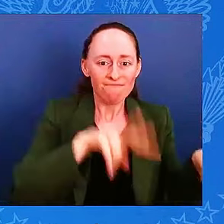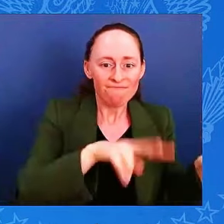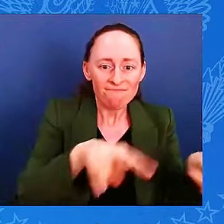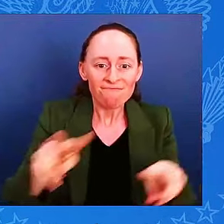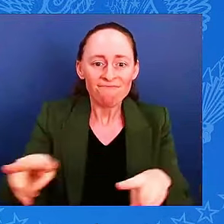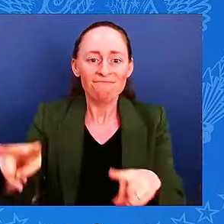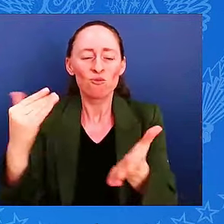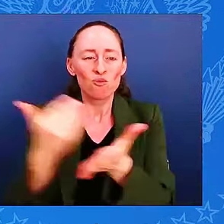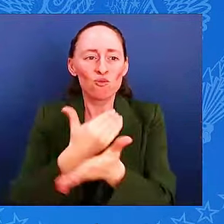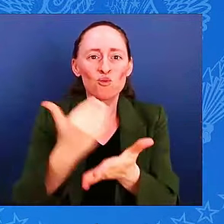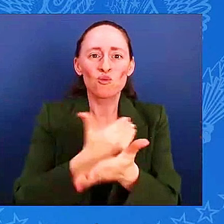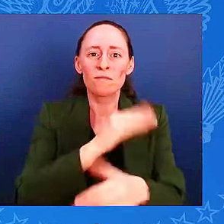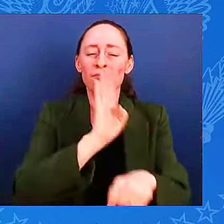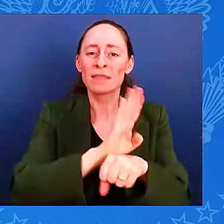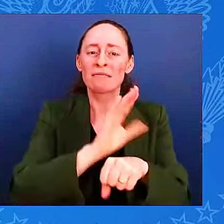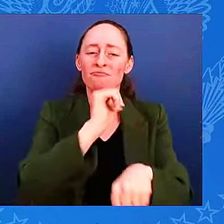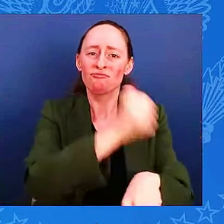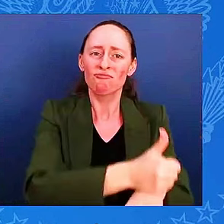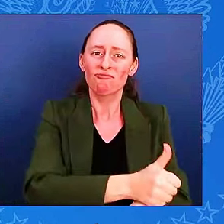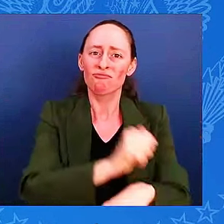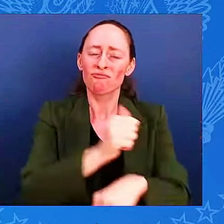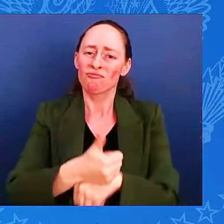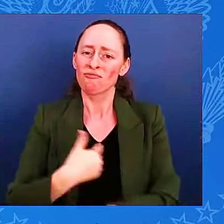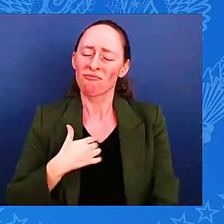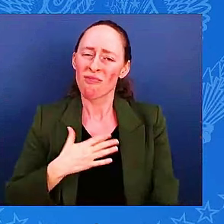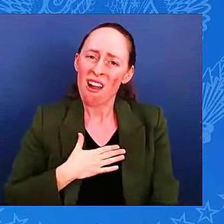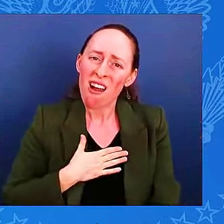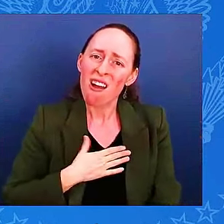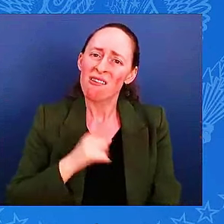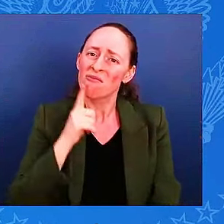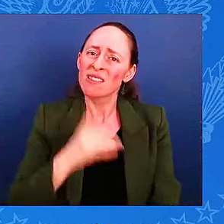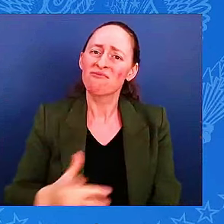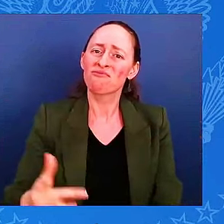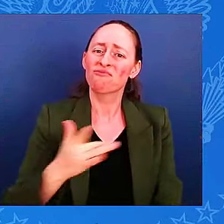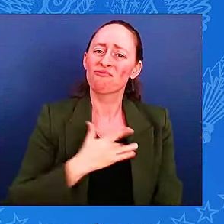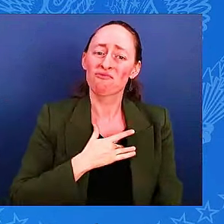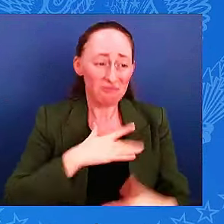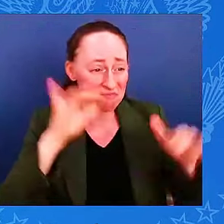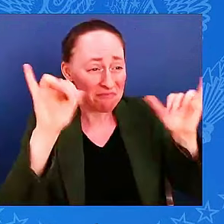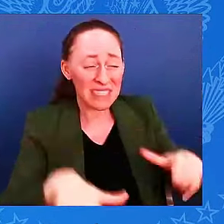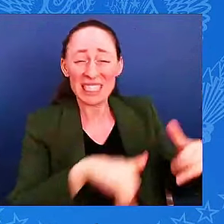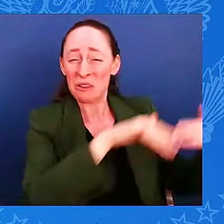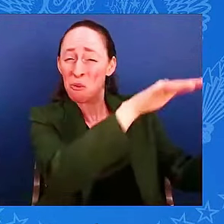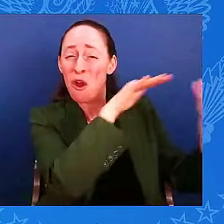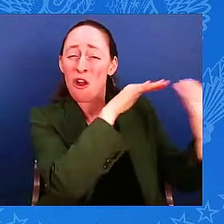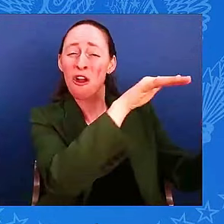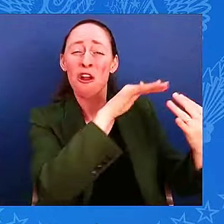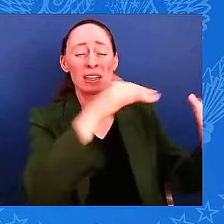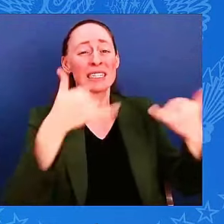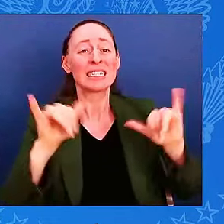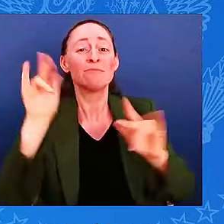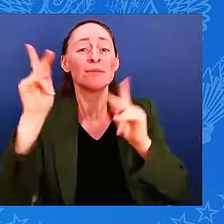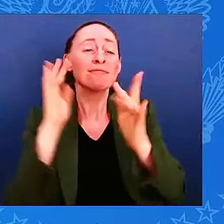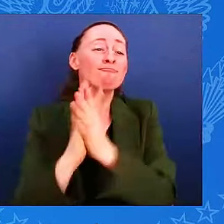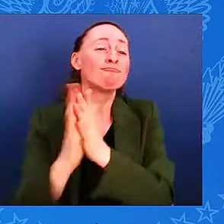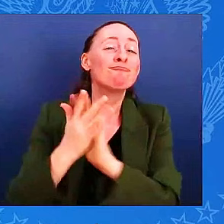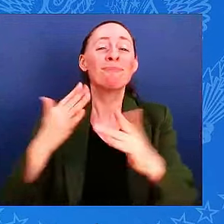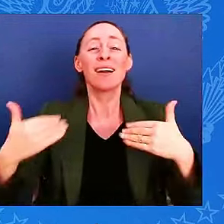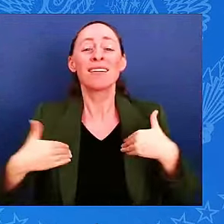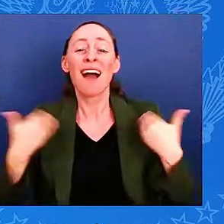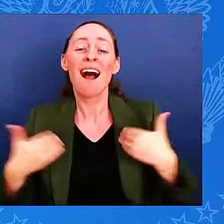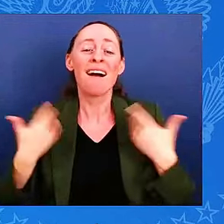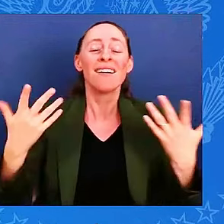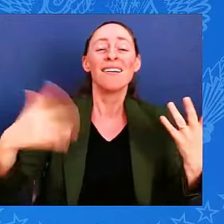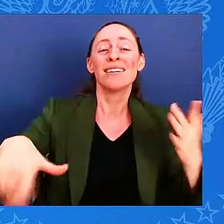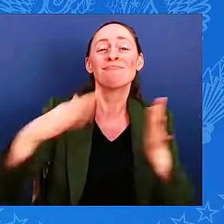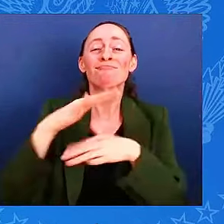Ukraine is blessed by the daring entrepreneurial spirit of its young people. Ukraine is becoming one of